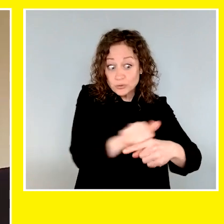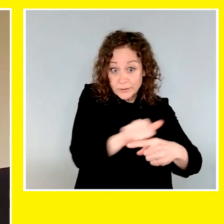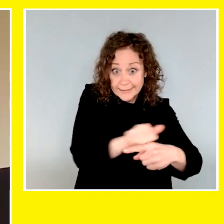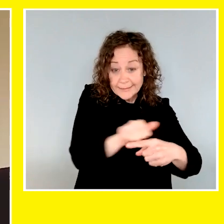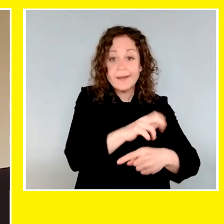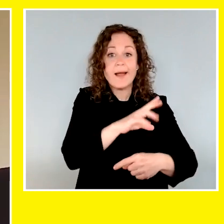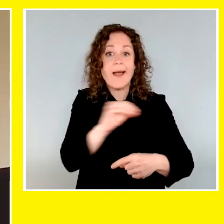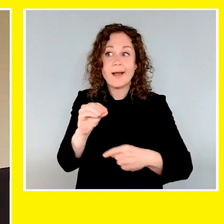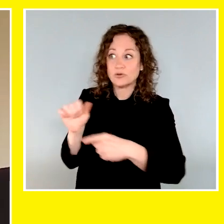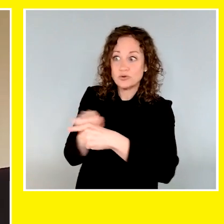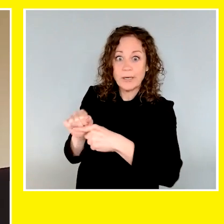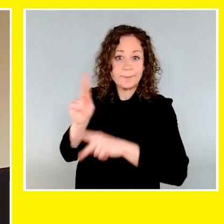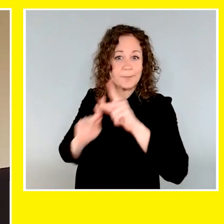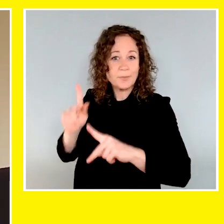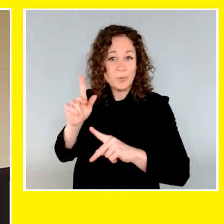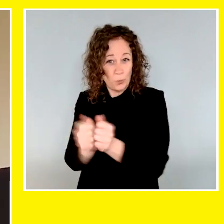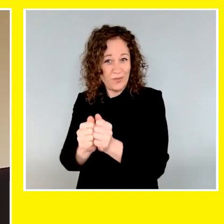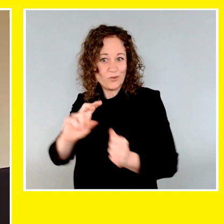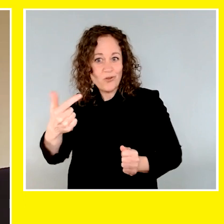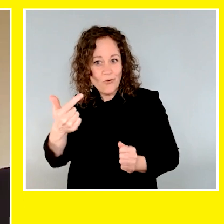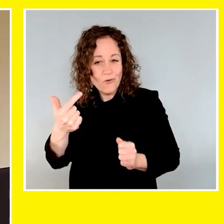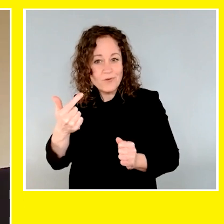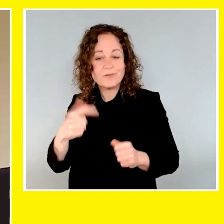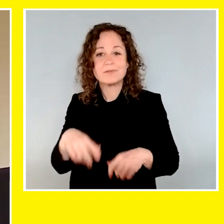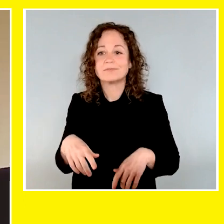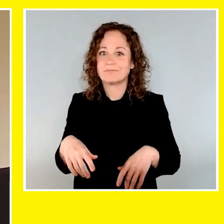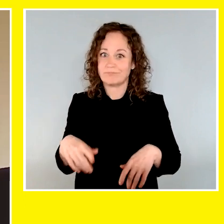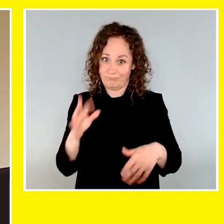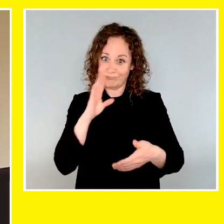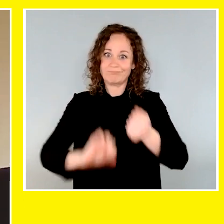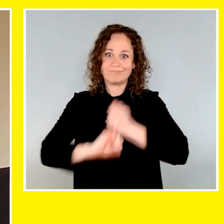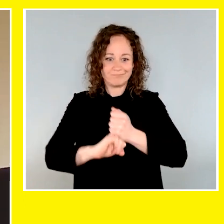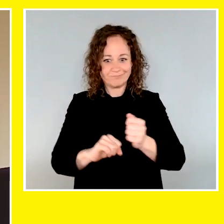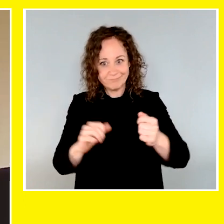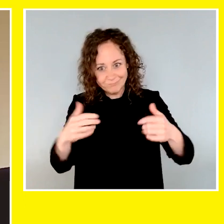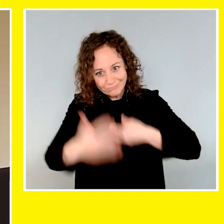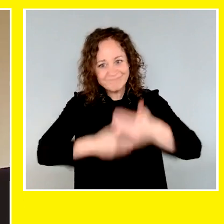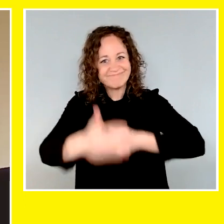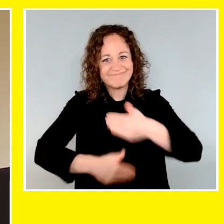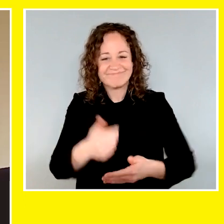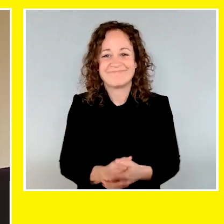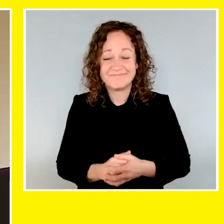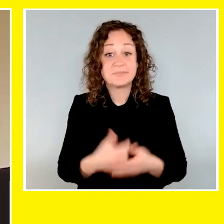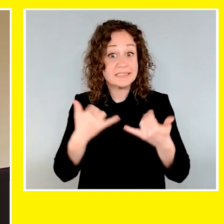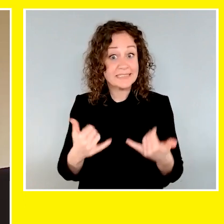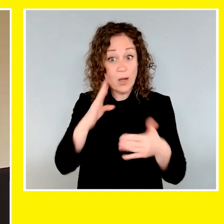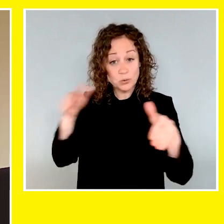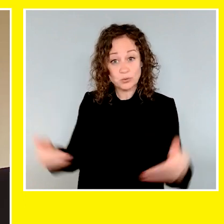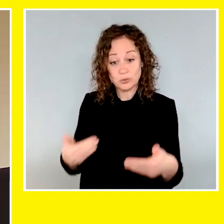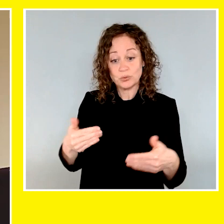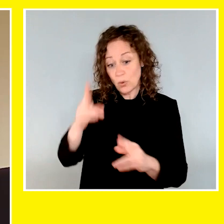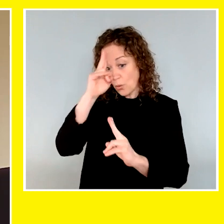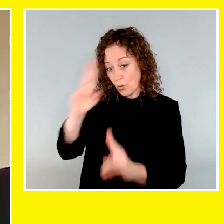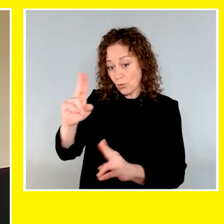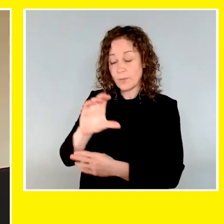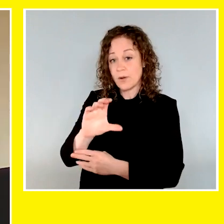we've launched an apprenticeship program for guide dog trainers and guide dog mobility instructors, which will support us in training